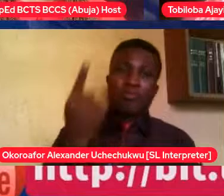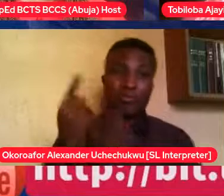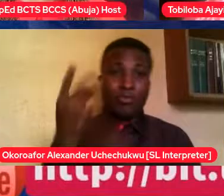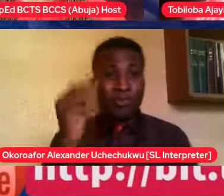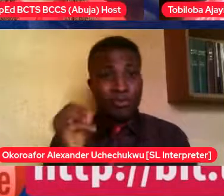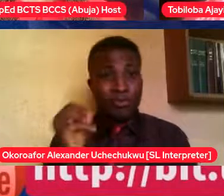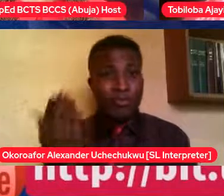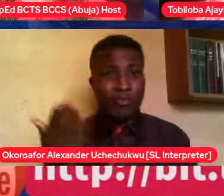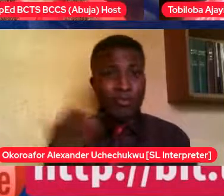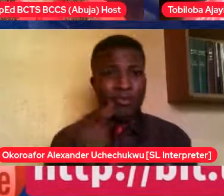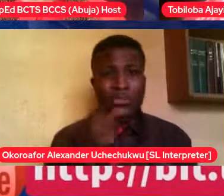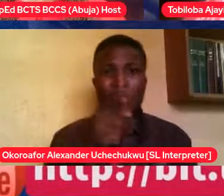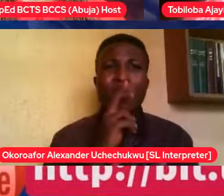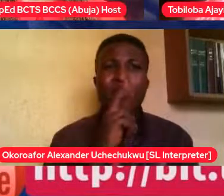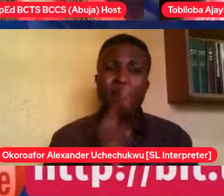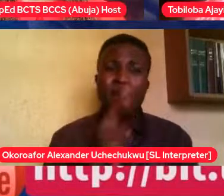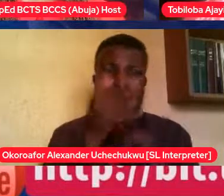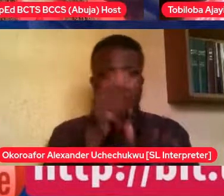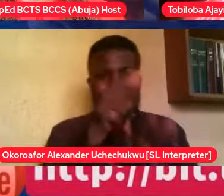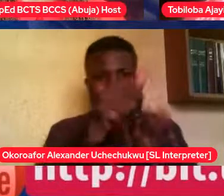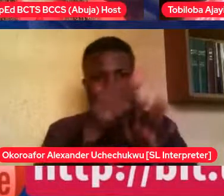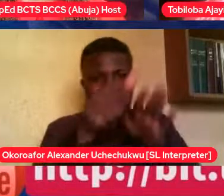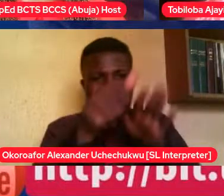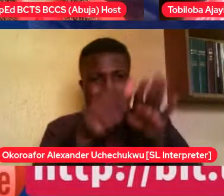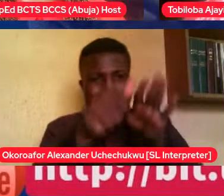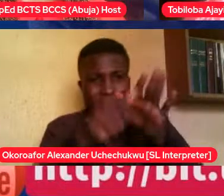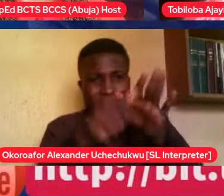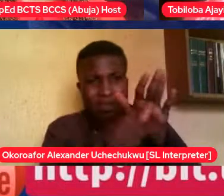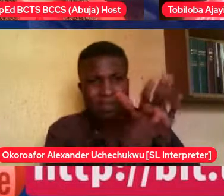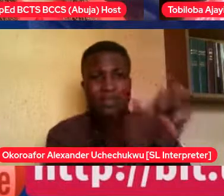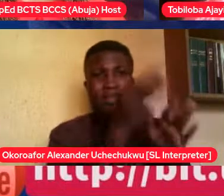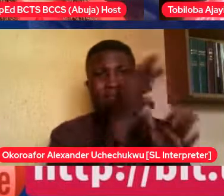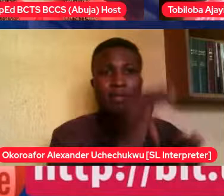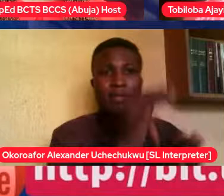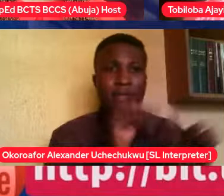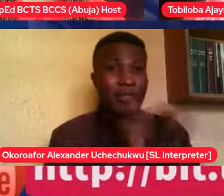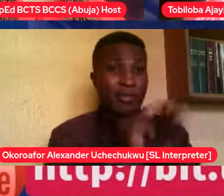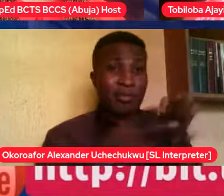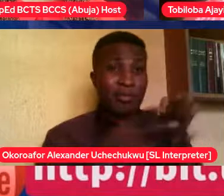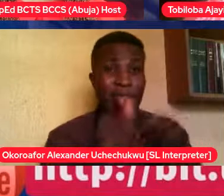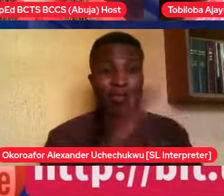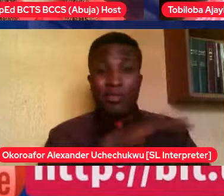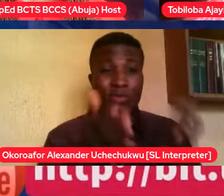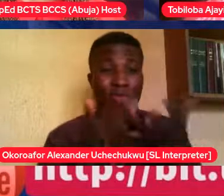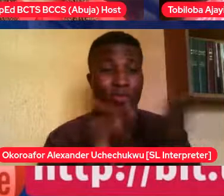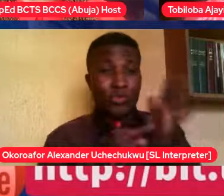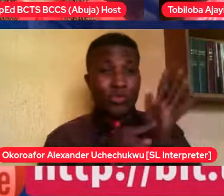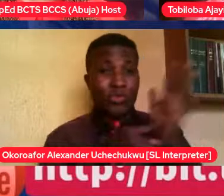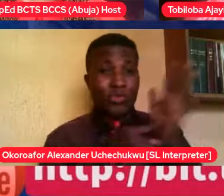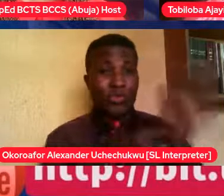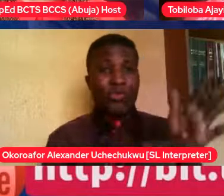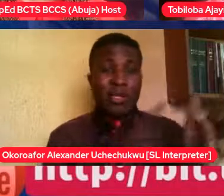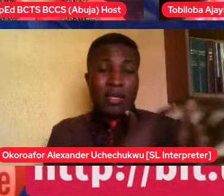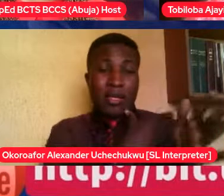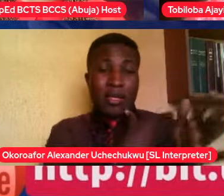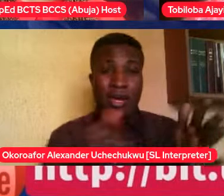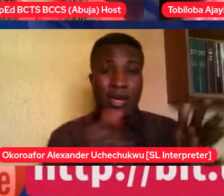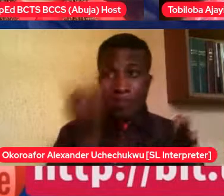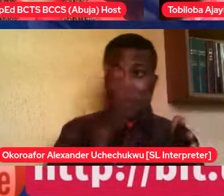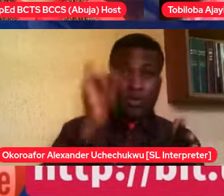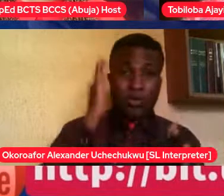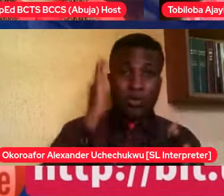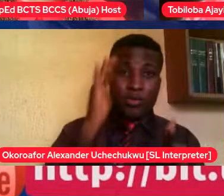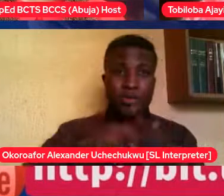that, no, you don't have to show yourself outside. And you'll begin to grow with that inferiority complex somehow, like, why shouldn't I express